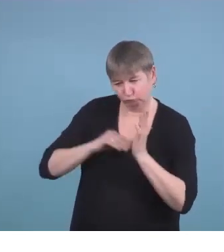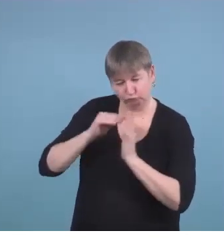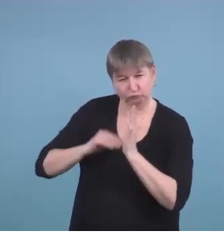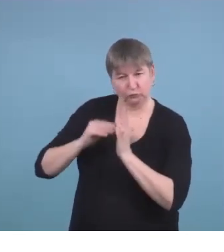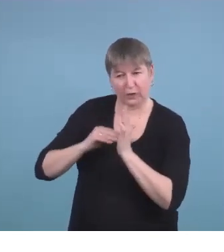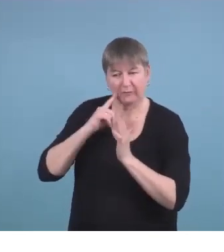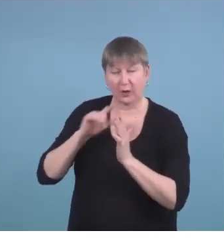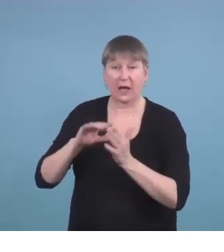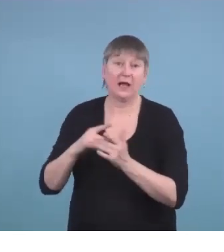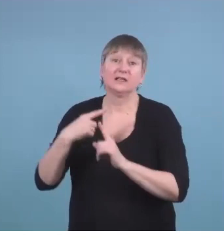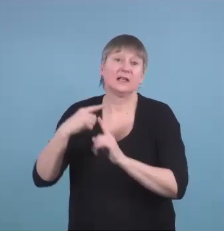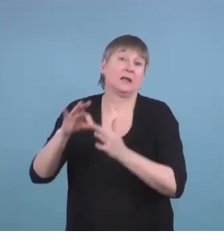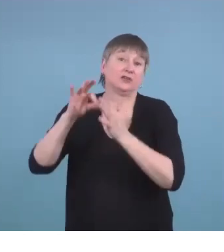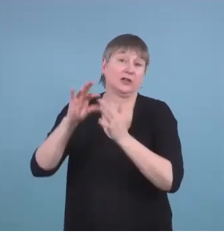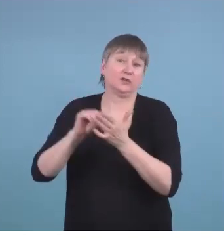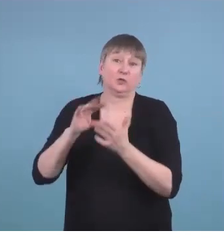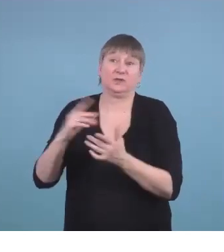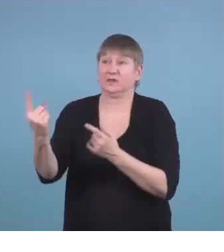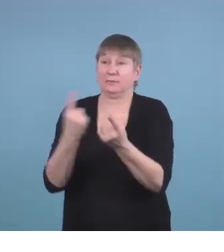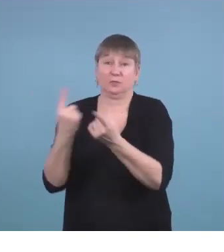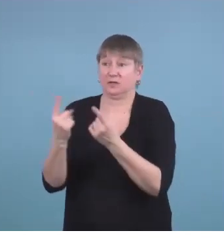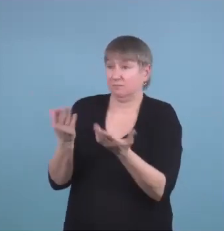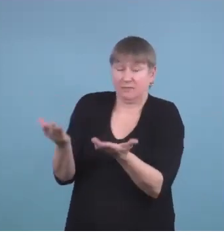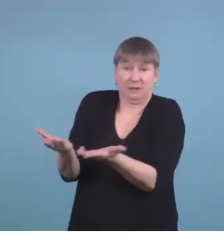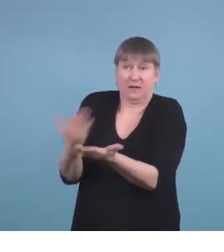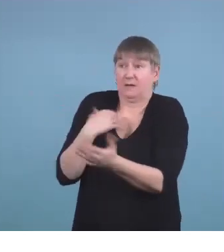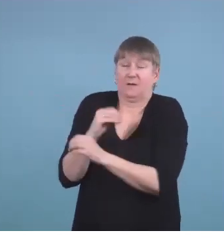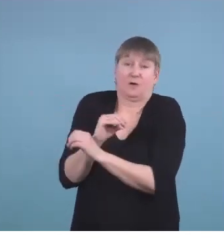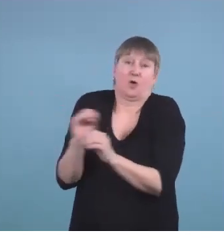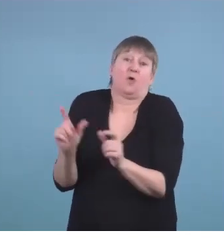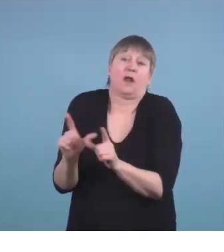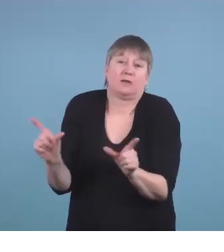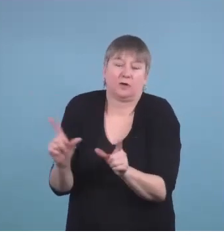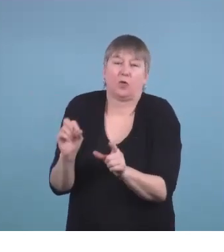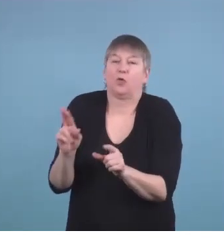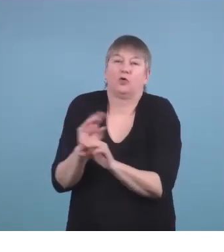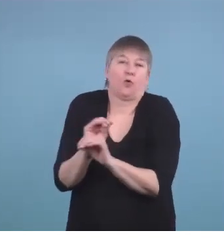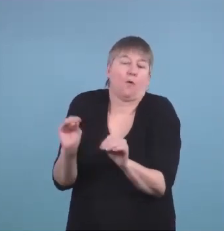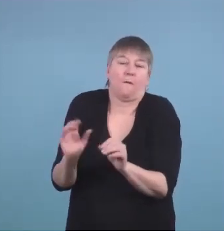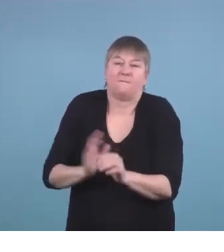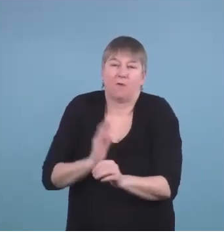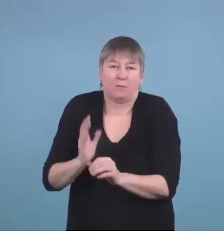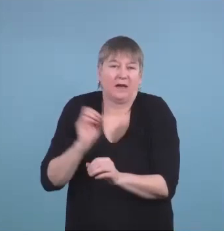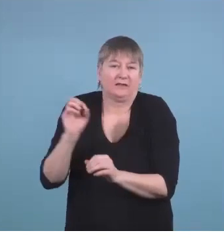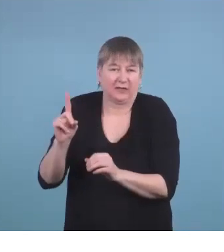possibly without any language or formal education experience